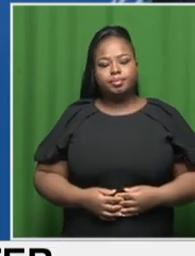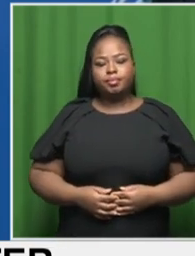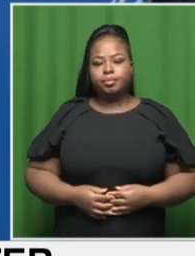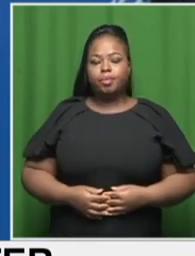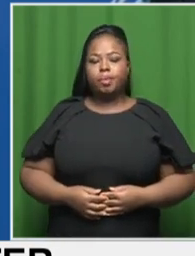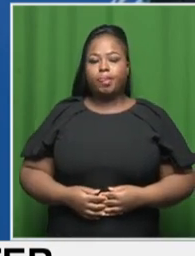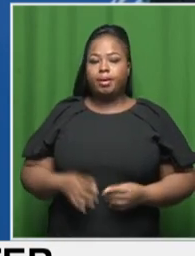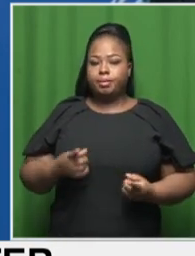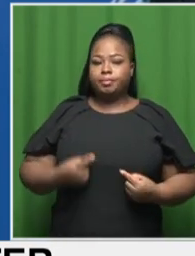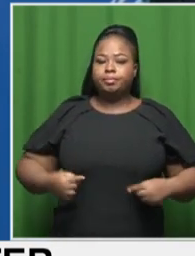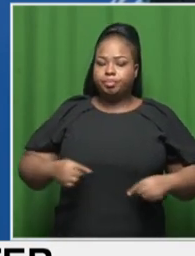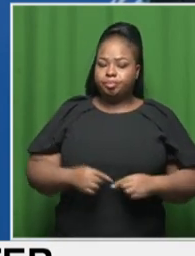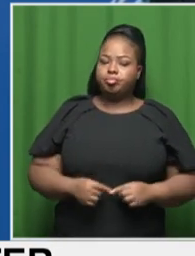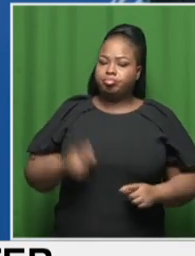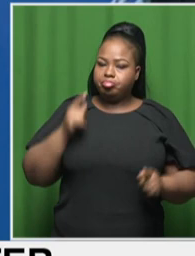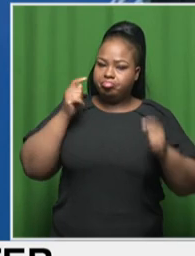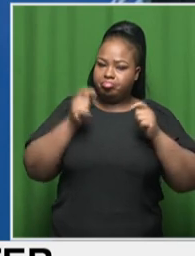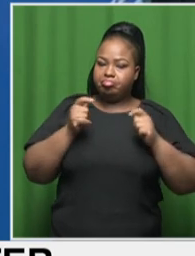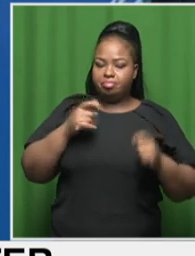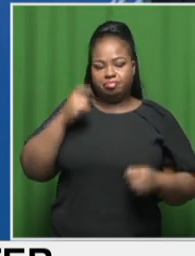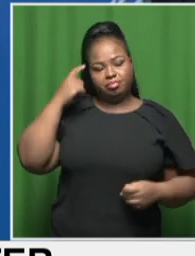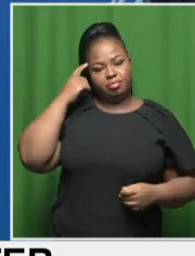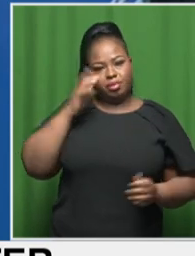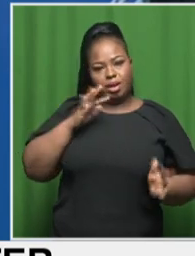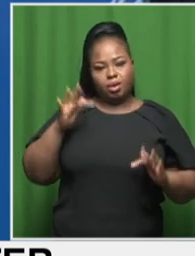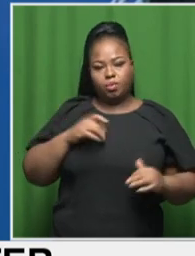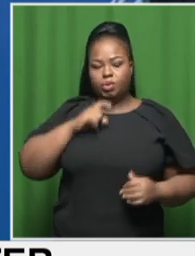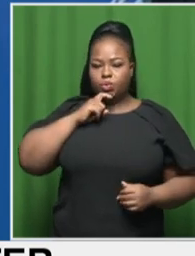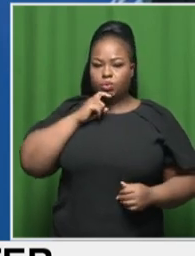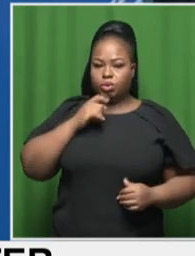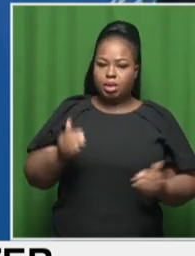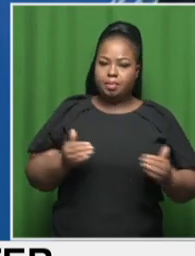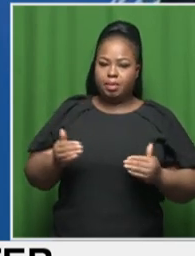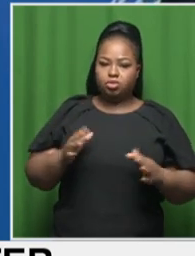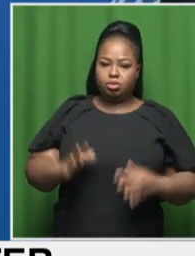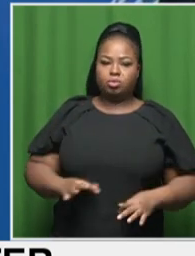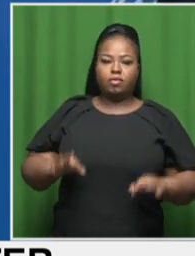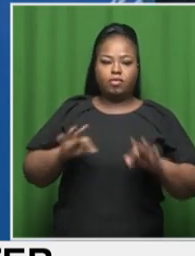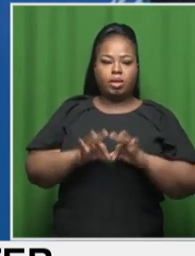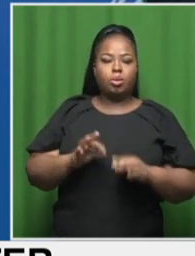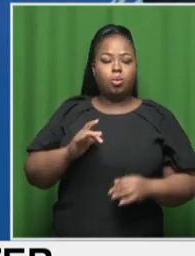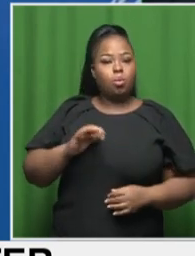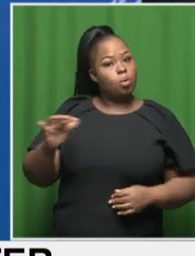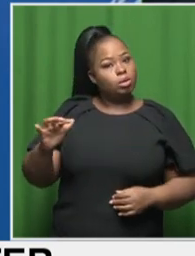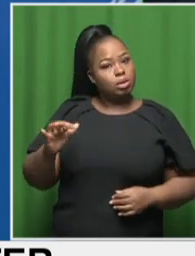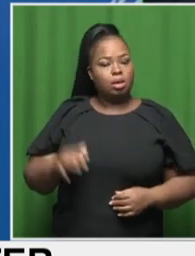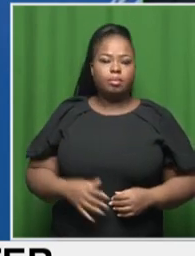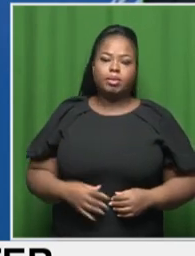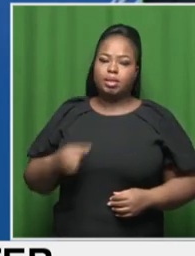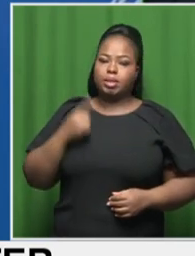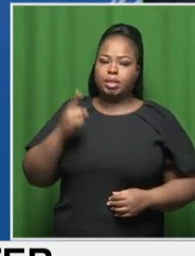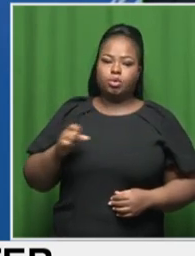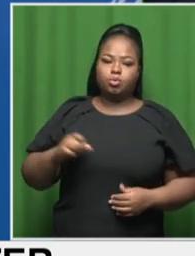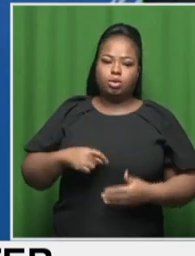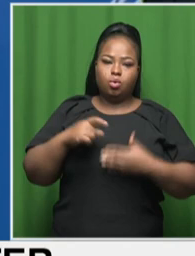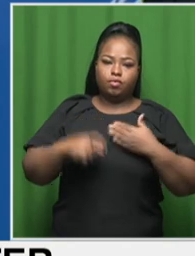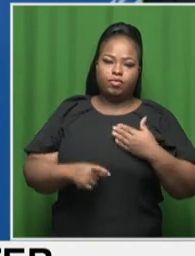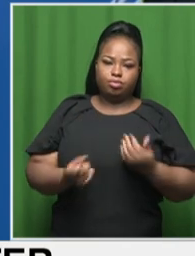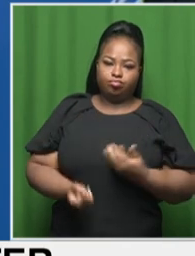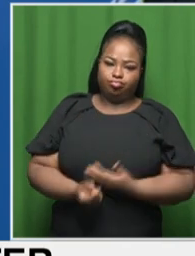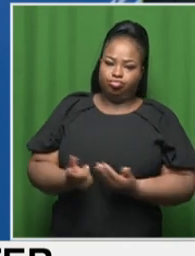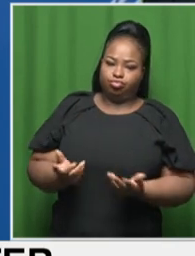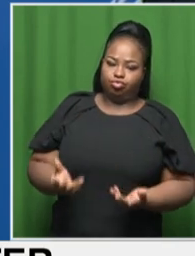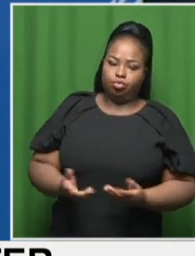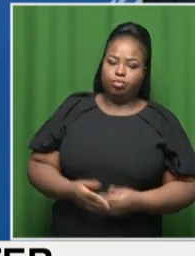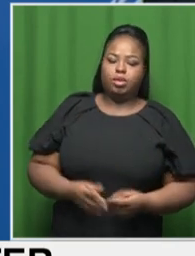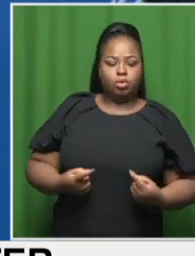We have to radically change the way we think about how we use, manage and value water. That is the core line of next week's conference. And